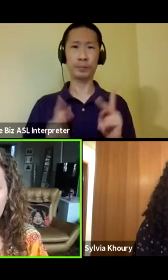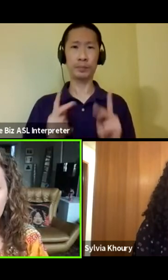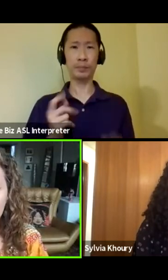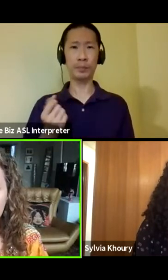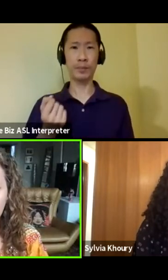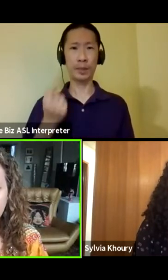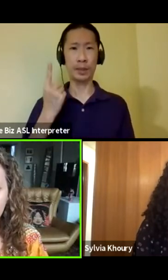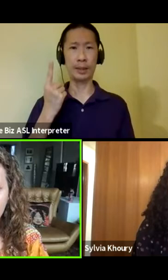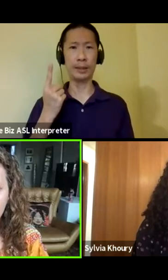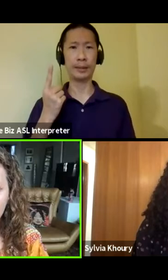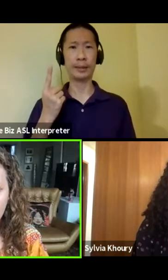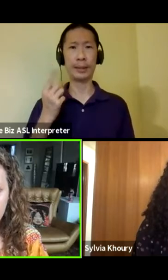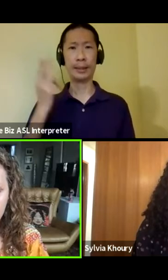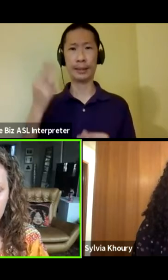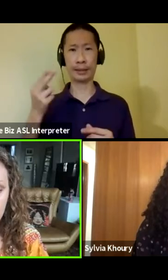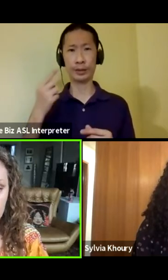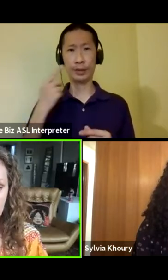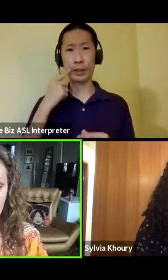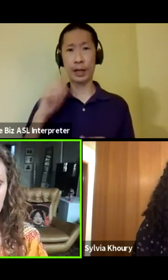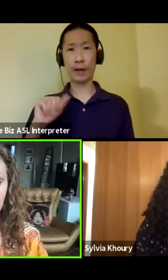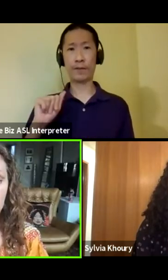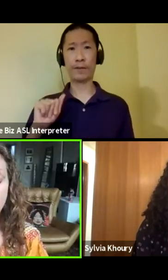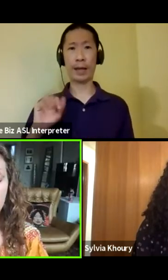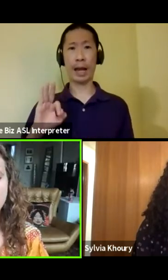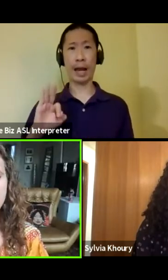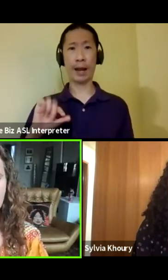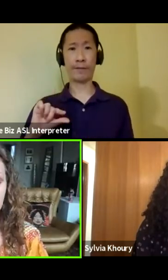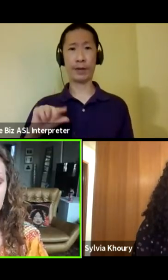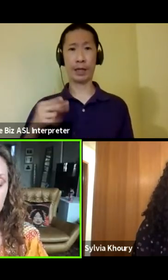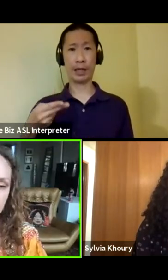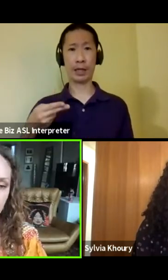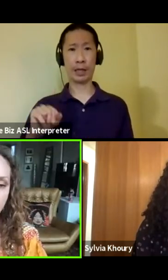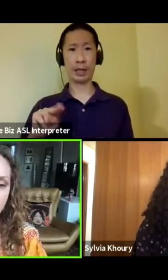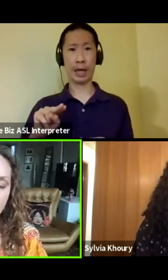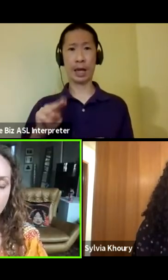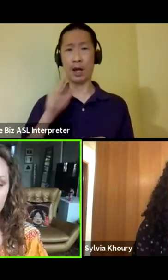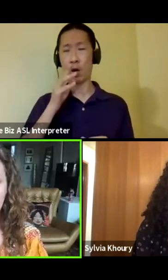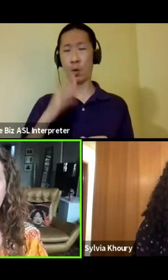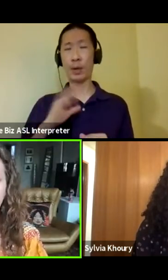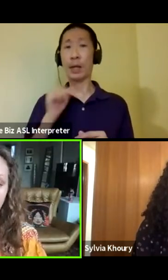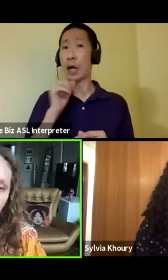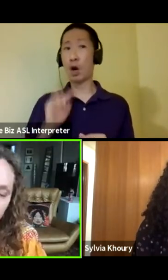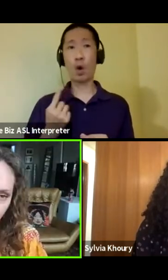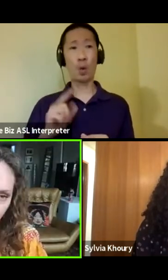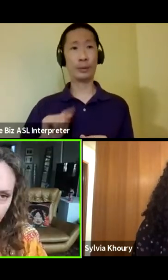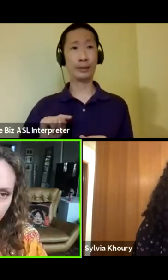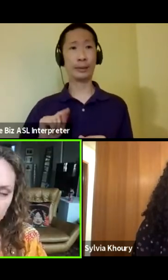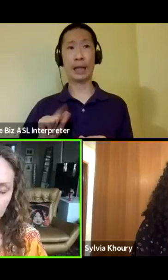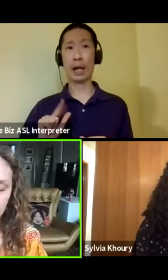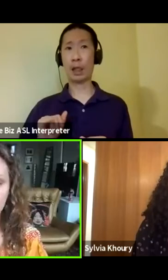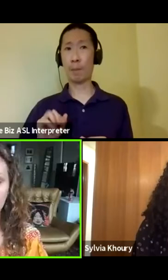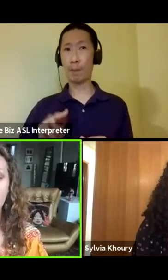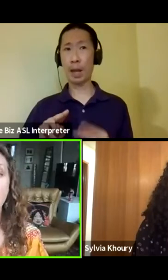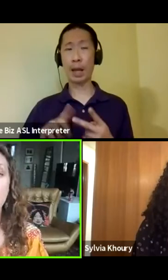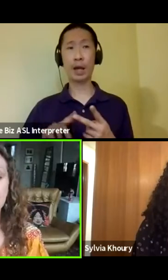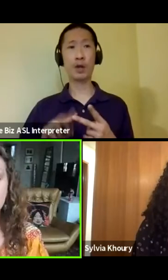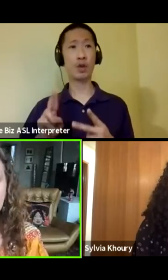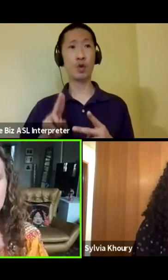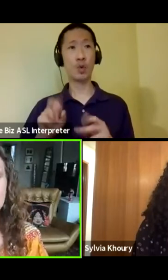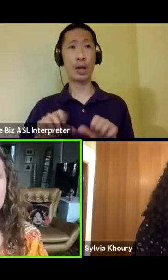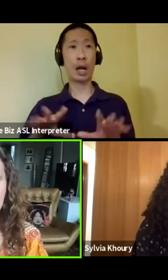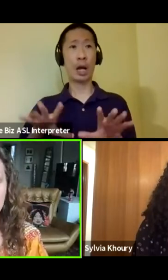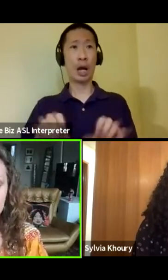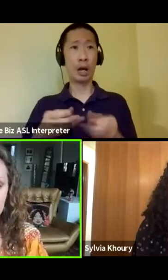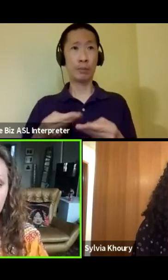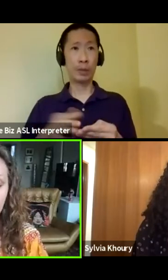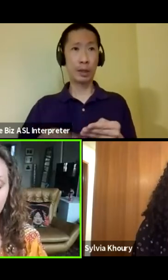the history of Afghan women that it was not always the Taliban. It was not always the U.S. occupation. But there